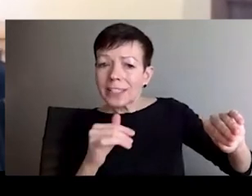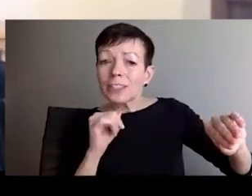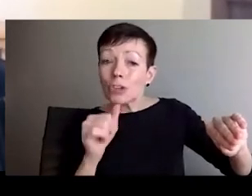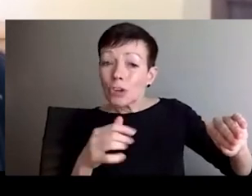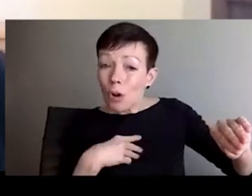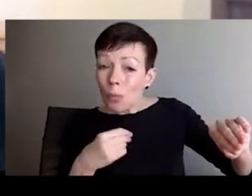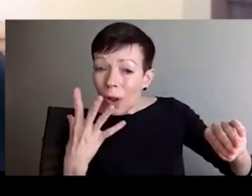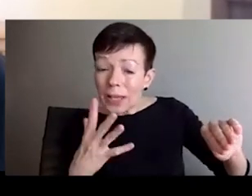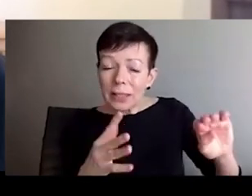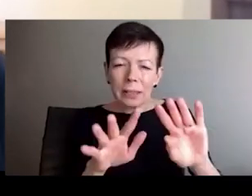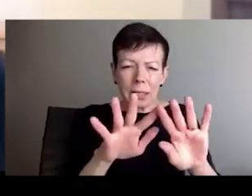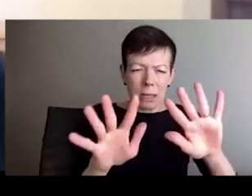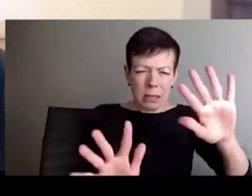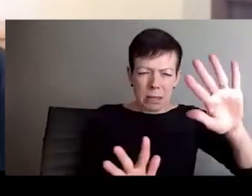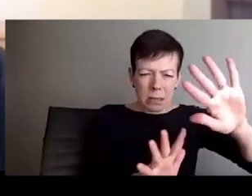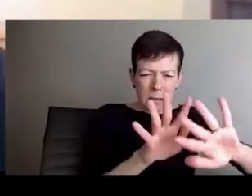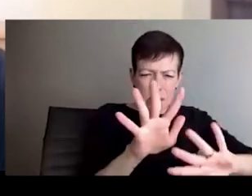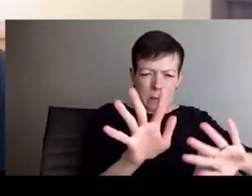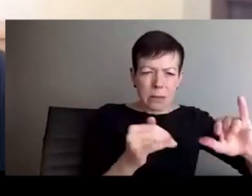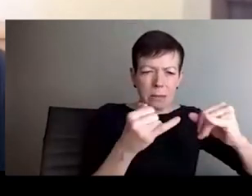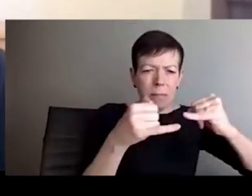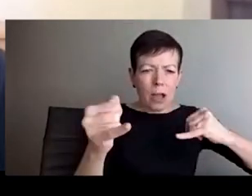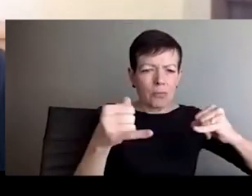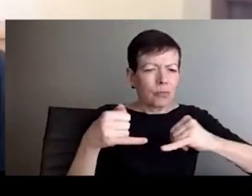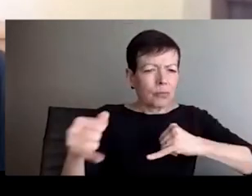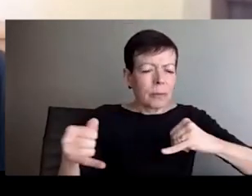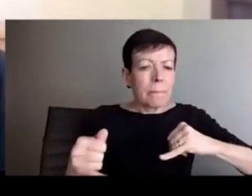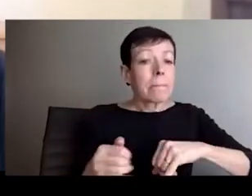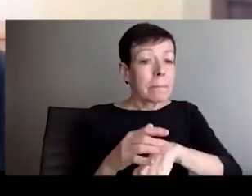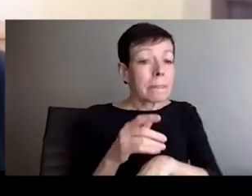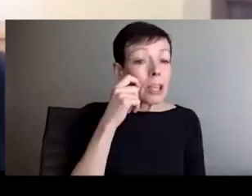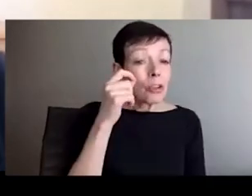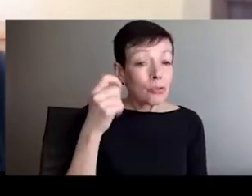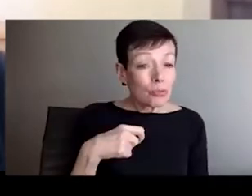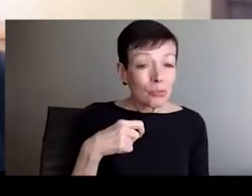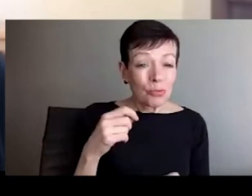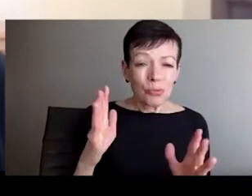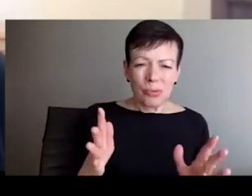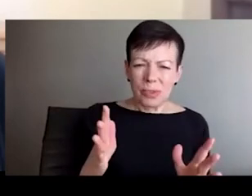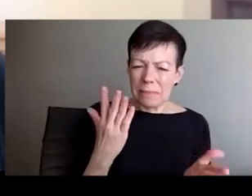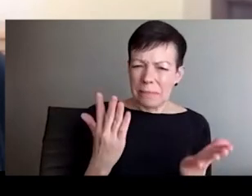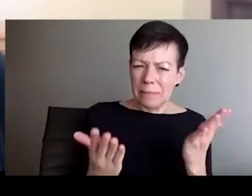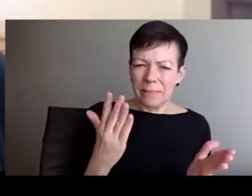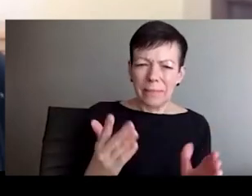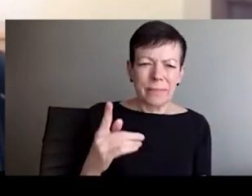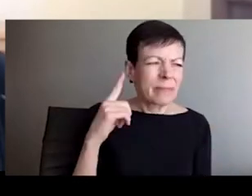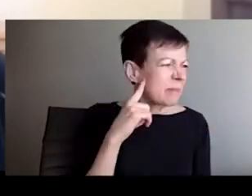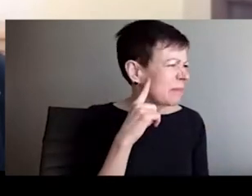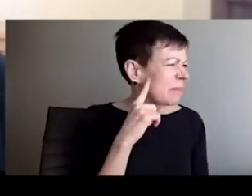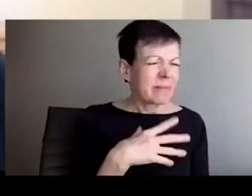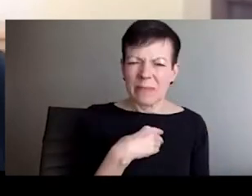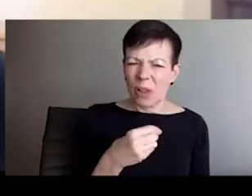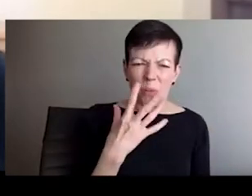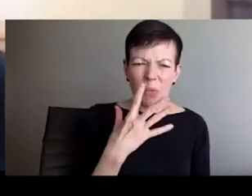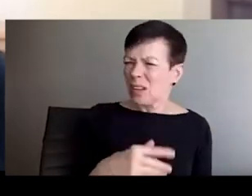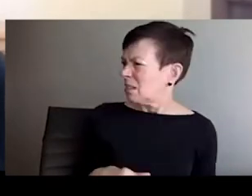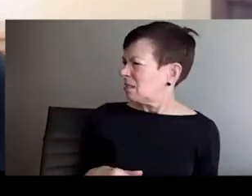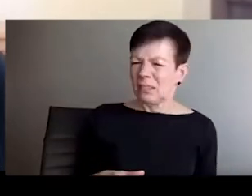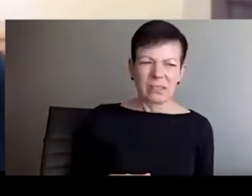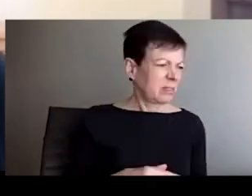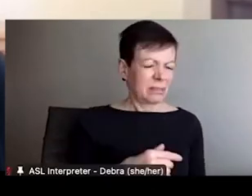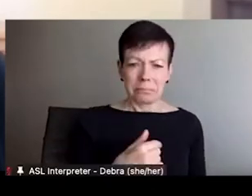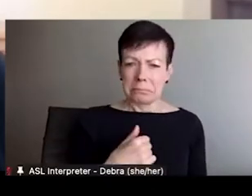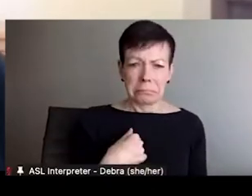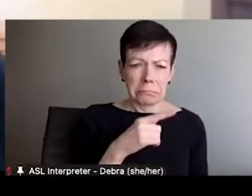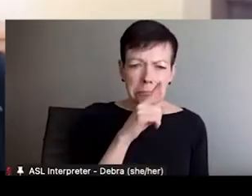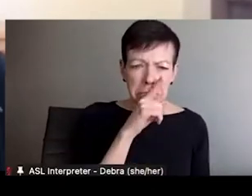more intimately familiar with these boundaries of race. so that's a lot has to do with what we're talking about today, because Ukrainians